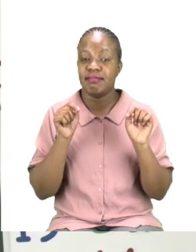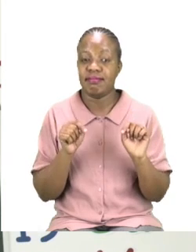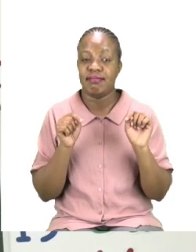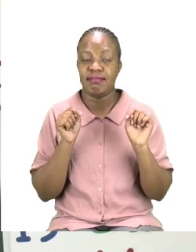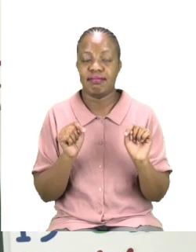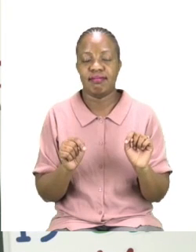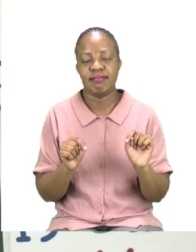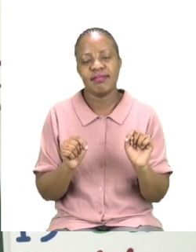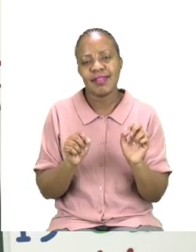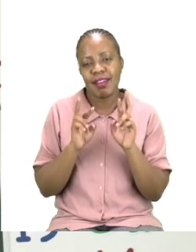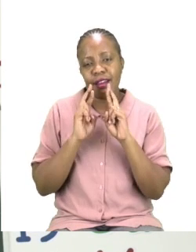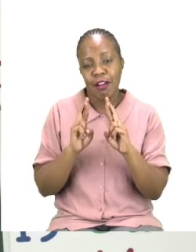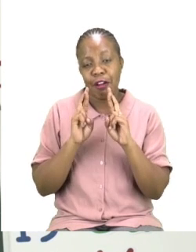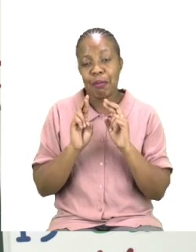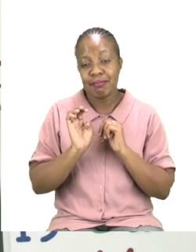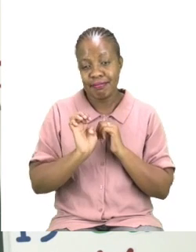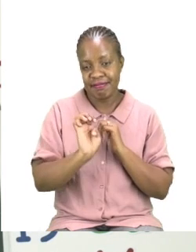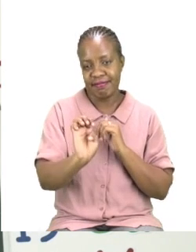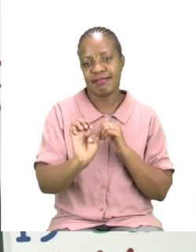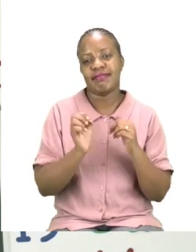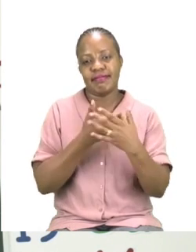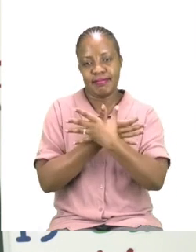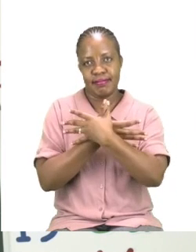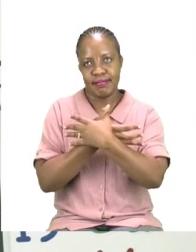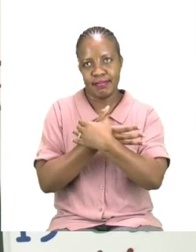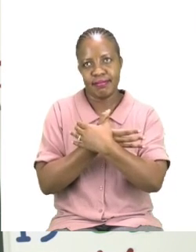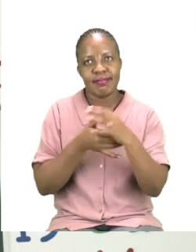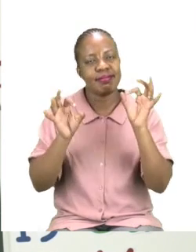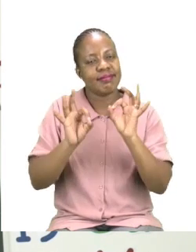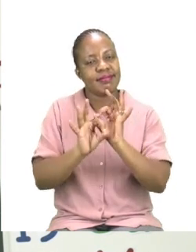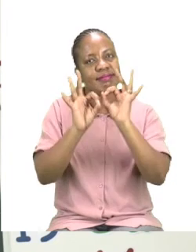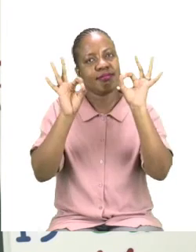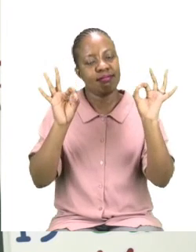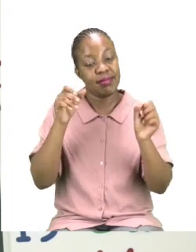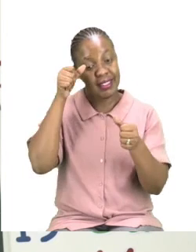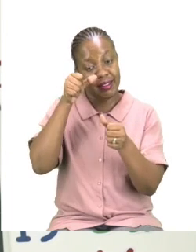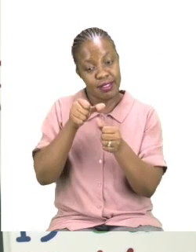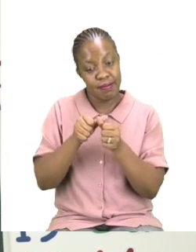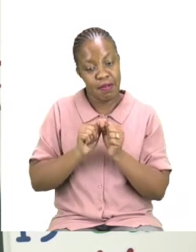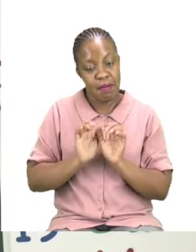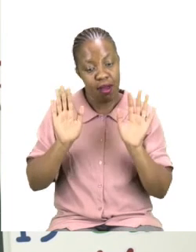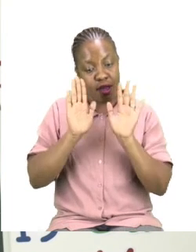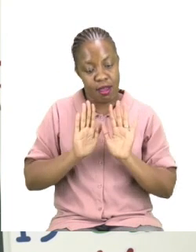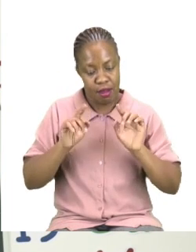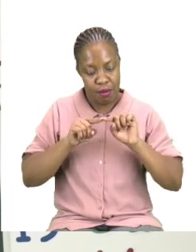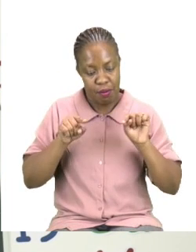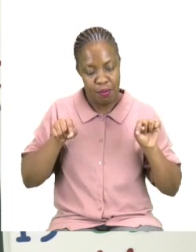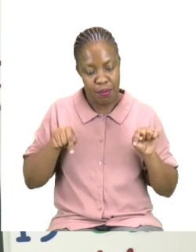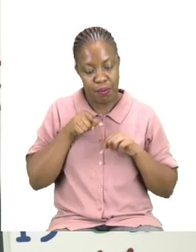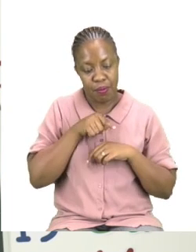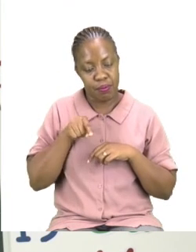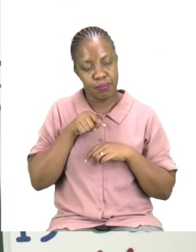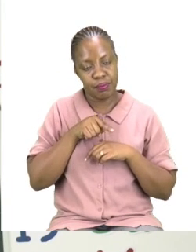looks so beautiful, boys and girls. Remember, the colors are there to guide you on what it should look like.